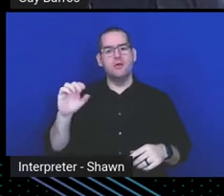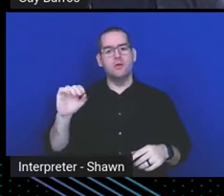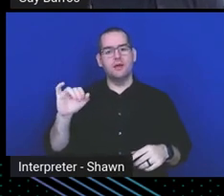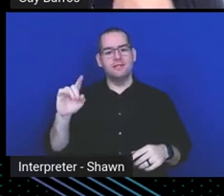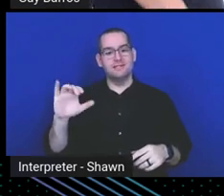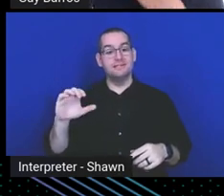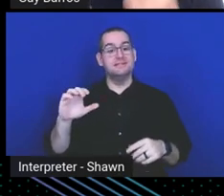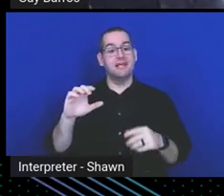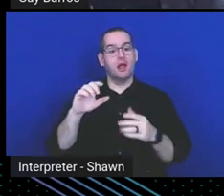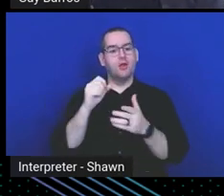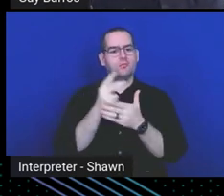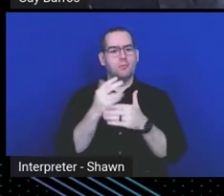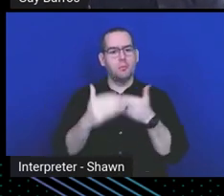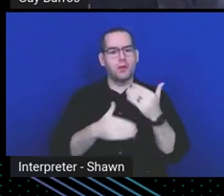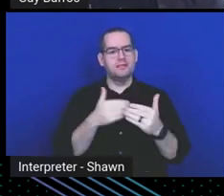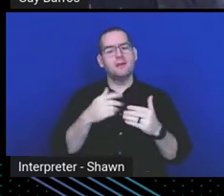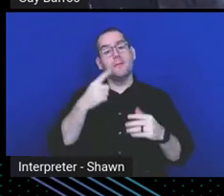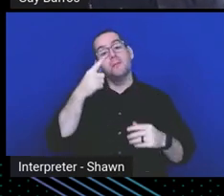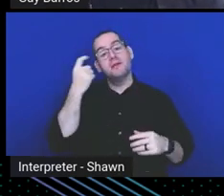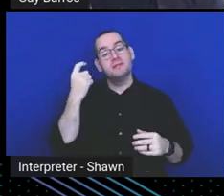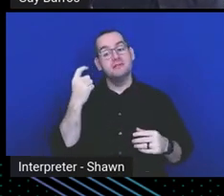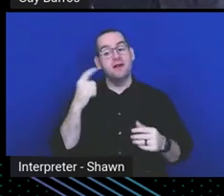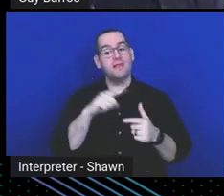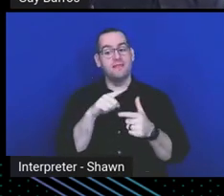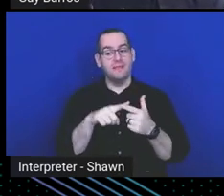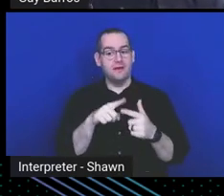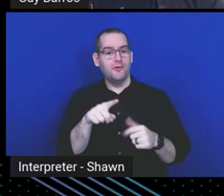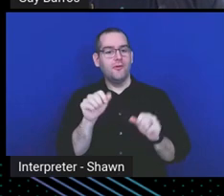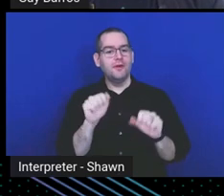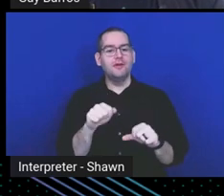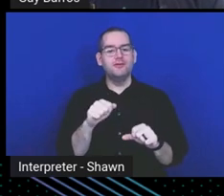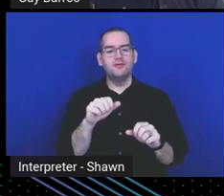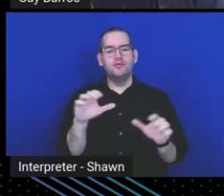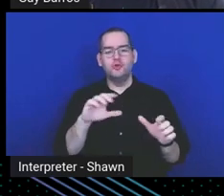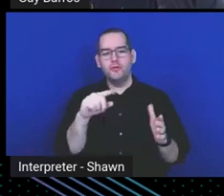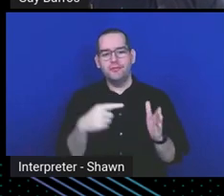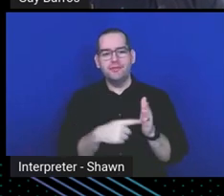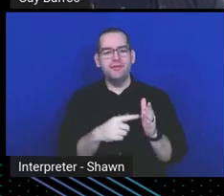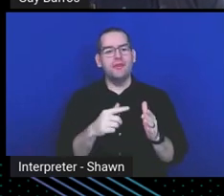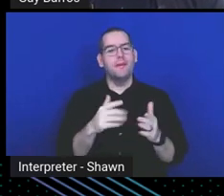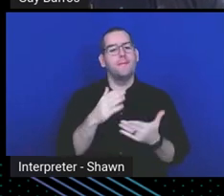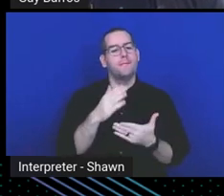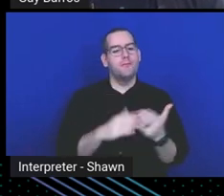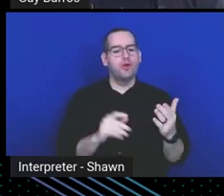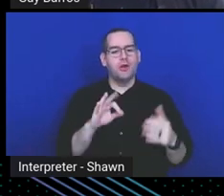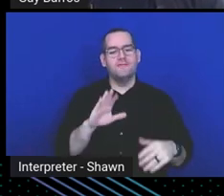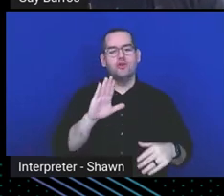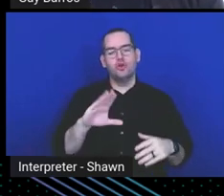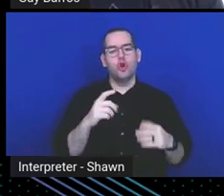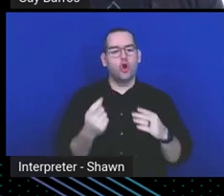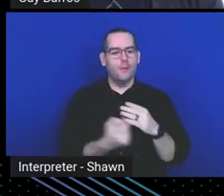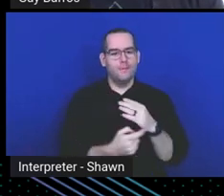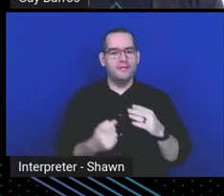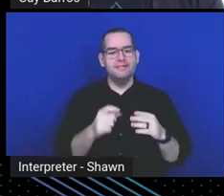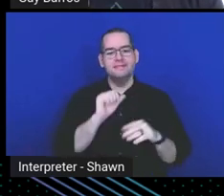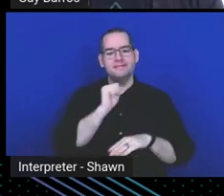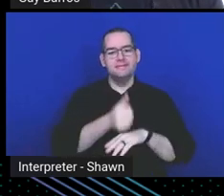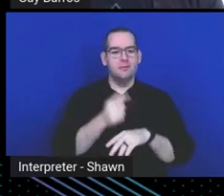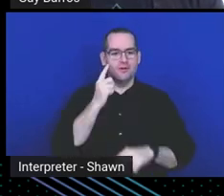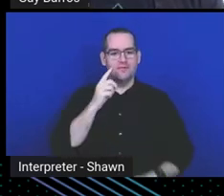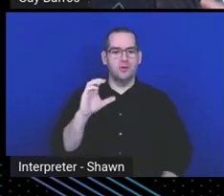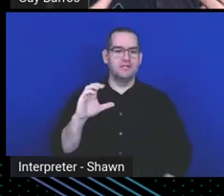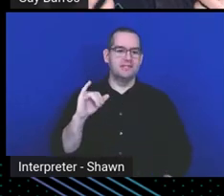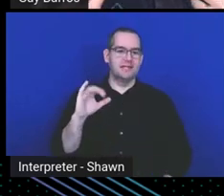process, right, and backend, it's because then you can do this as part of your automated setup for your CI-CD pipeline,